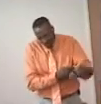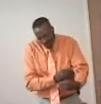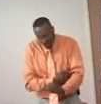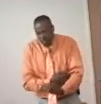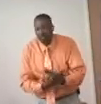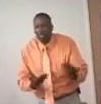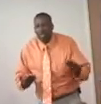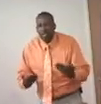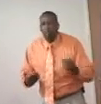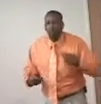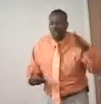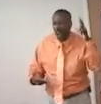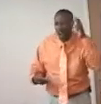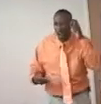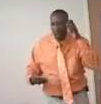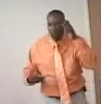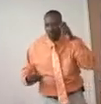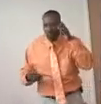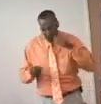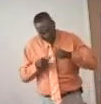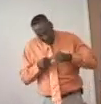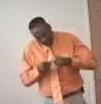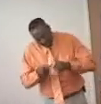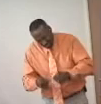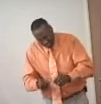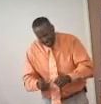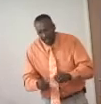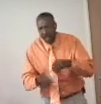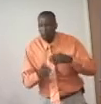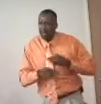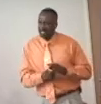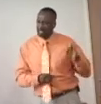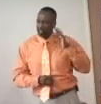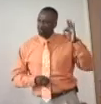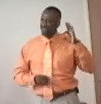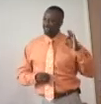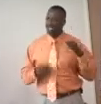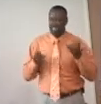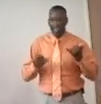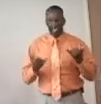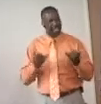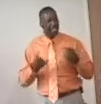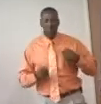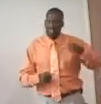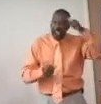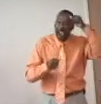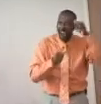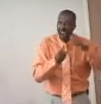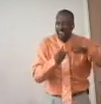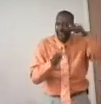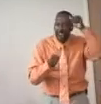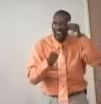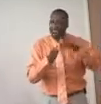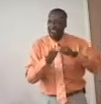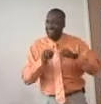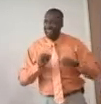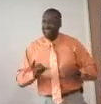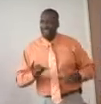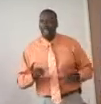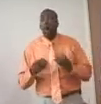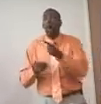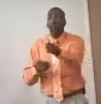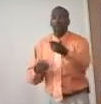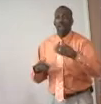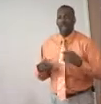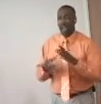So something I heard sticks in my spirit and now I've memorized it. So how many of